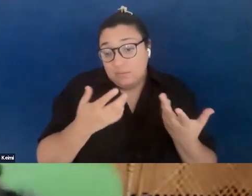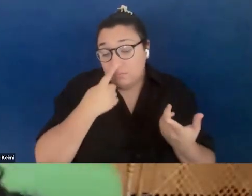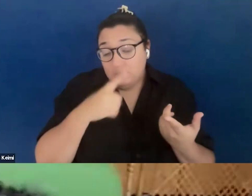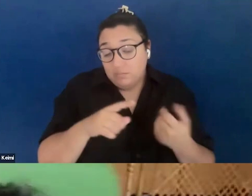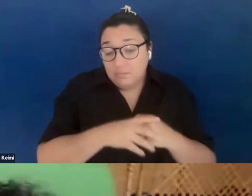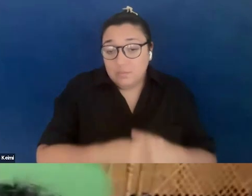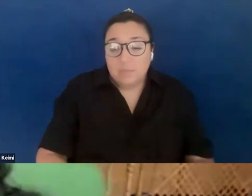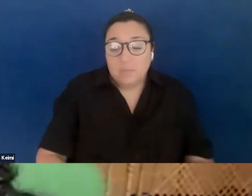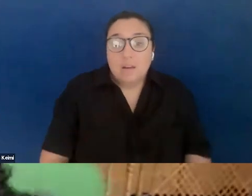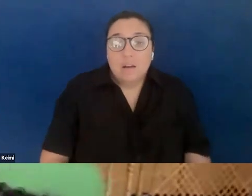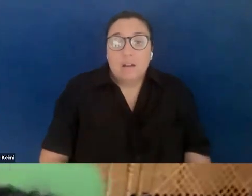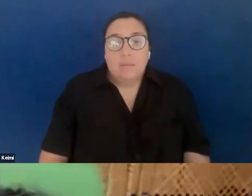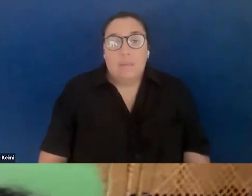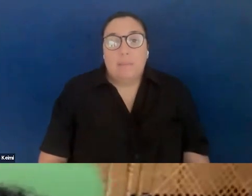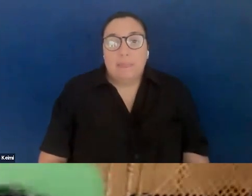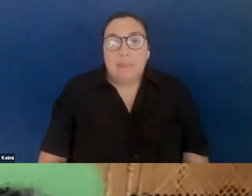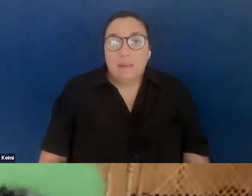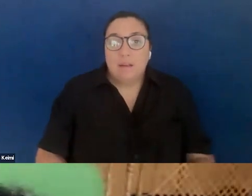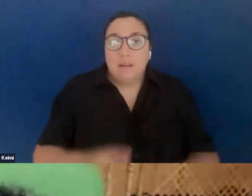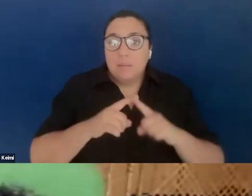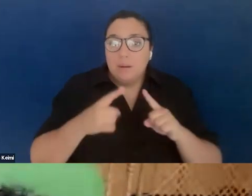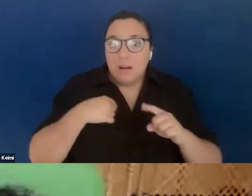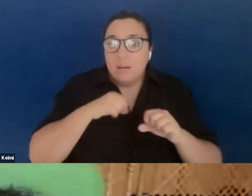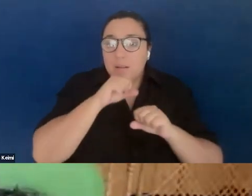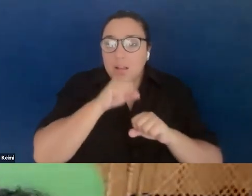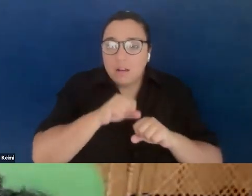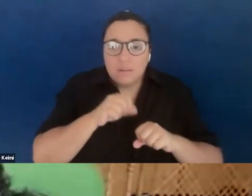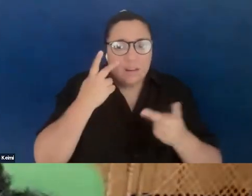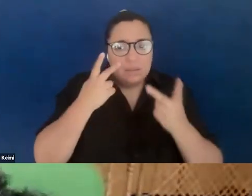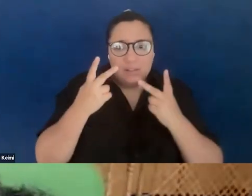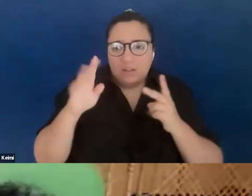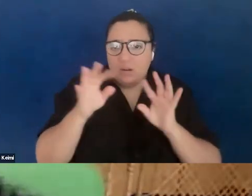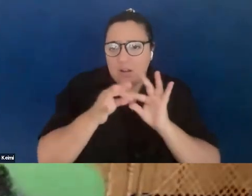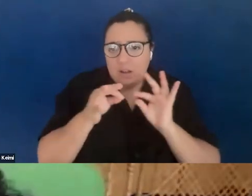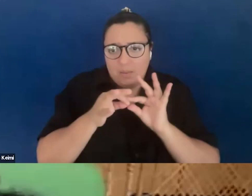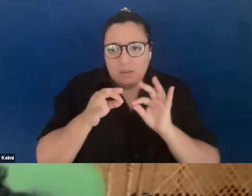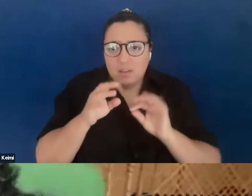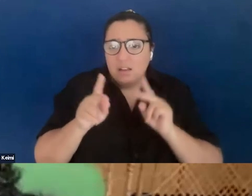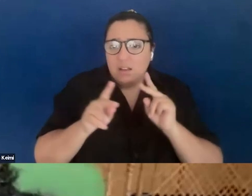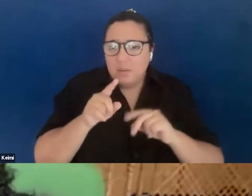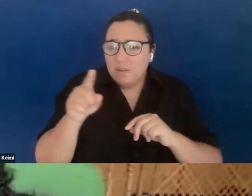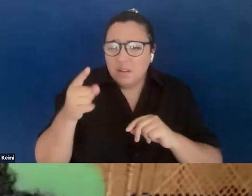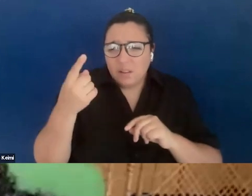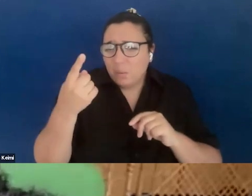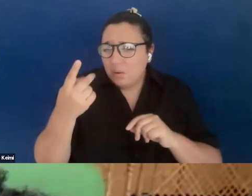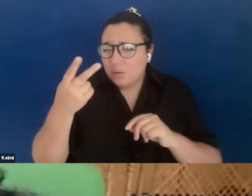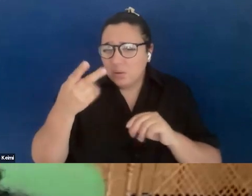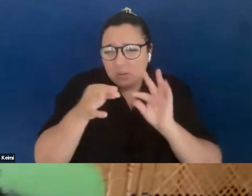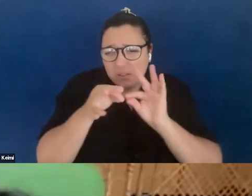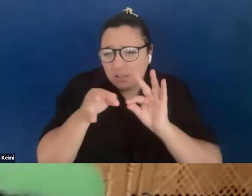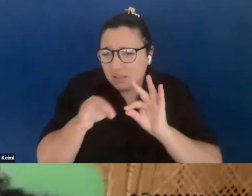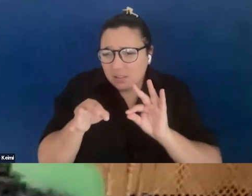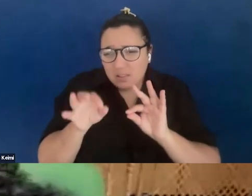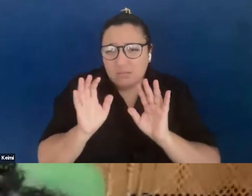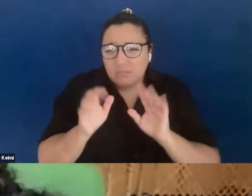we, but I'm loving, by the way, I'm loving, I'm looking at all these comments and looking at folks as just a few sentences, right, that kind of